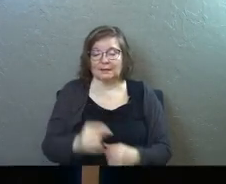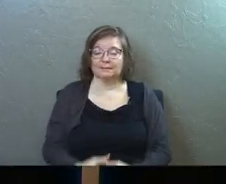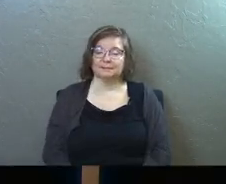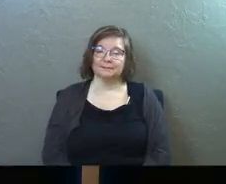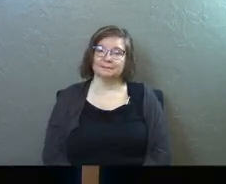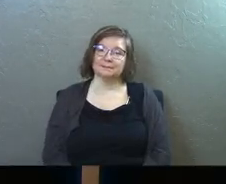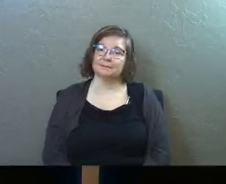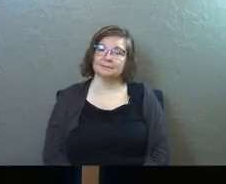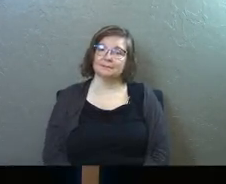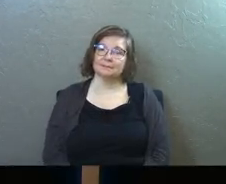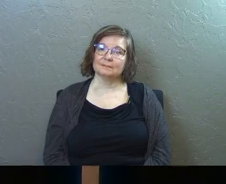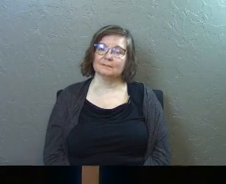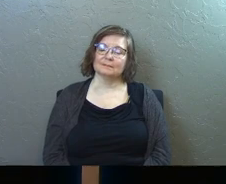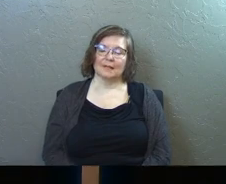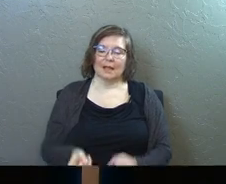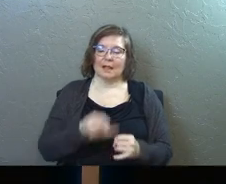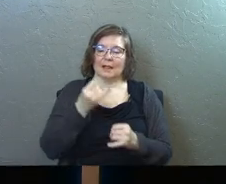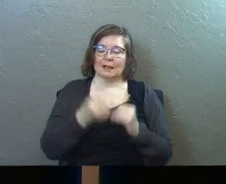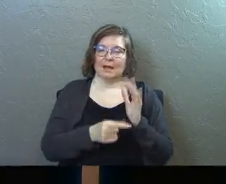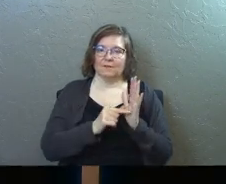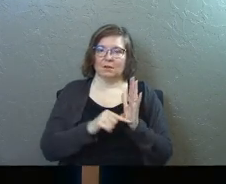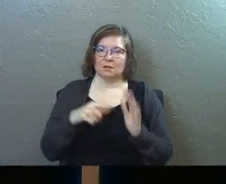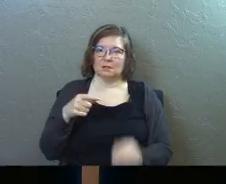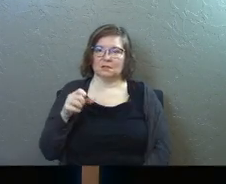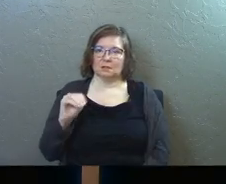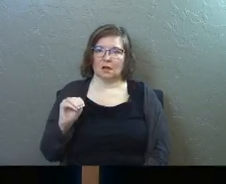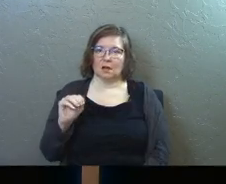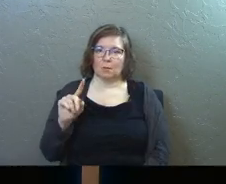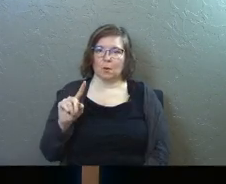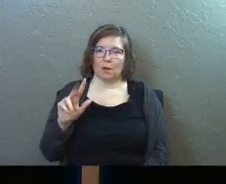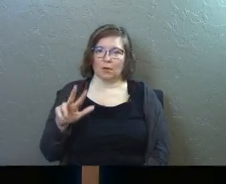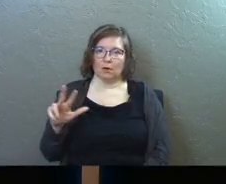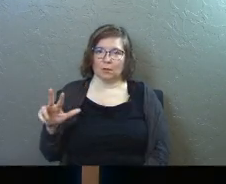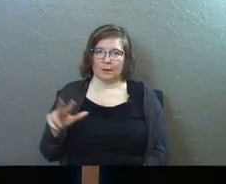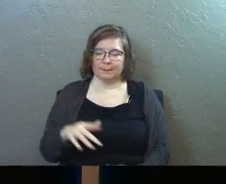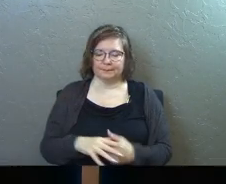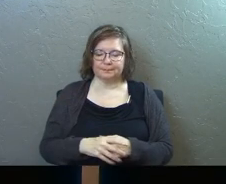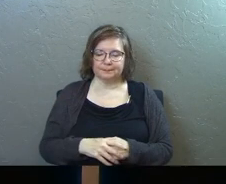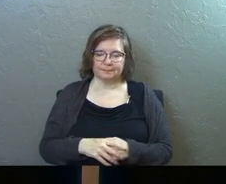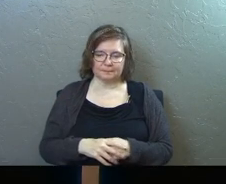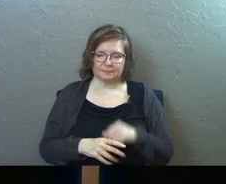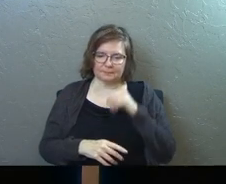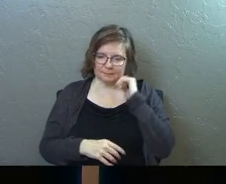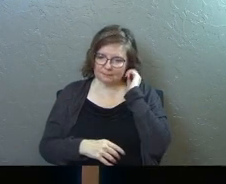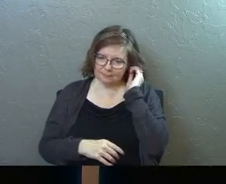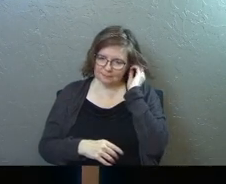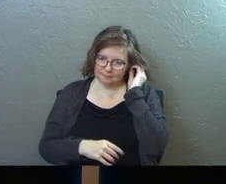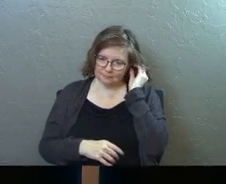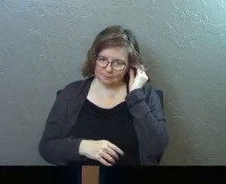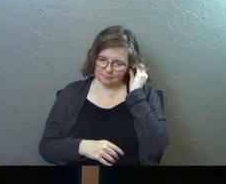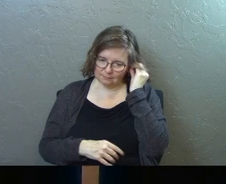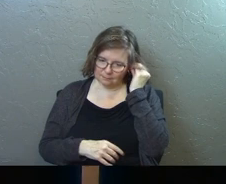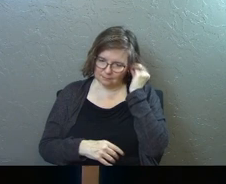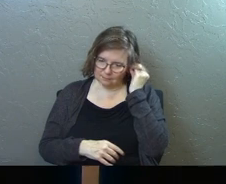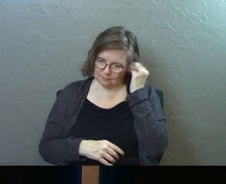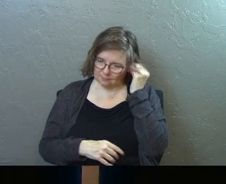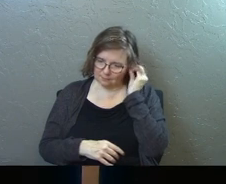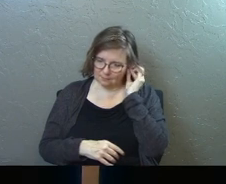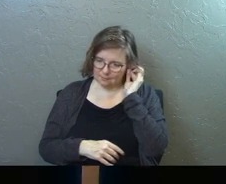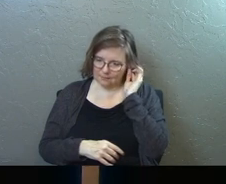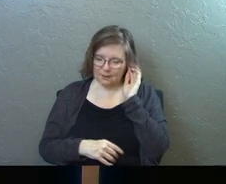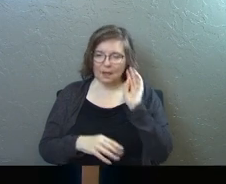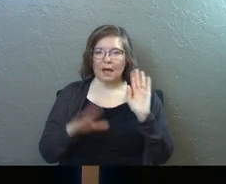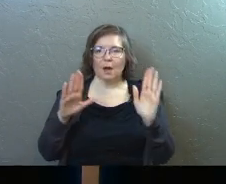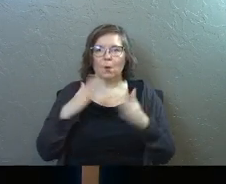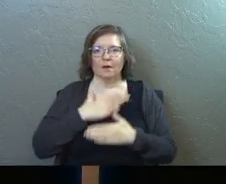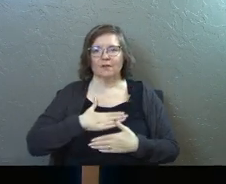last verse Psalm 133 it's a weird one